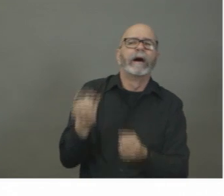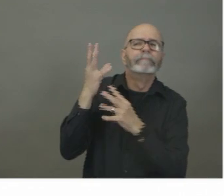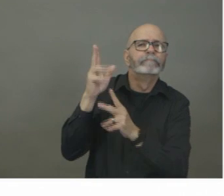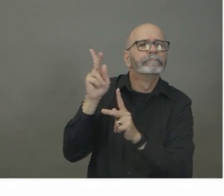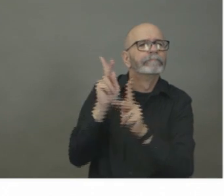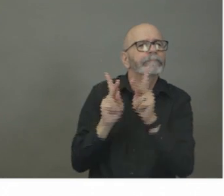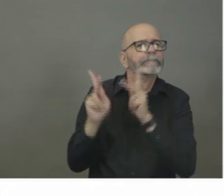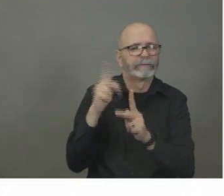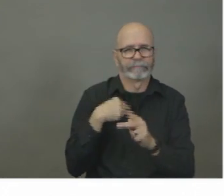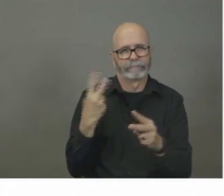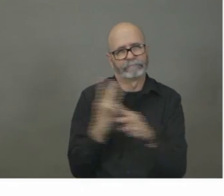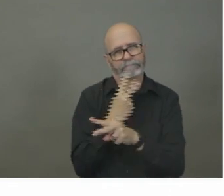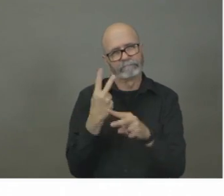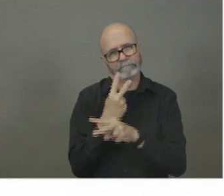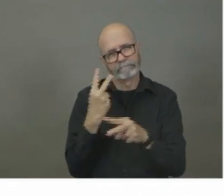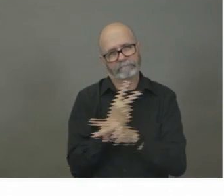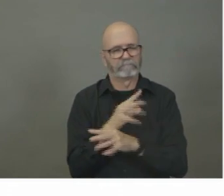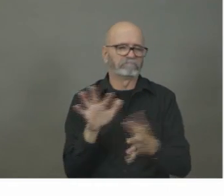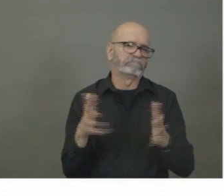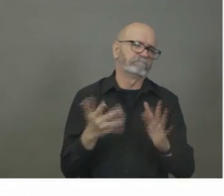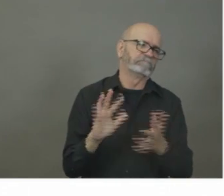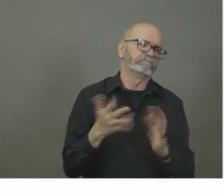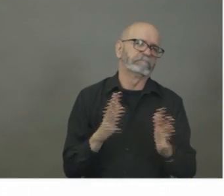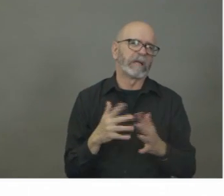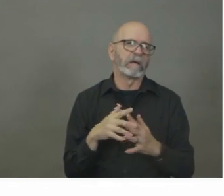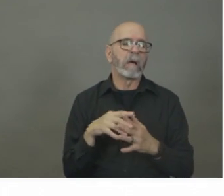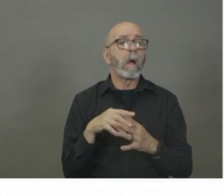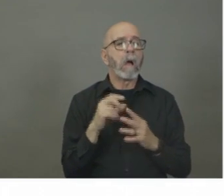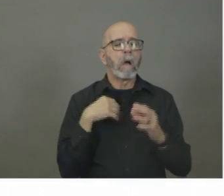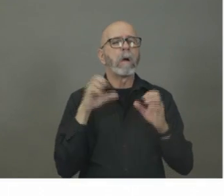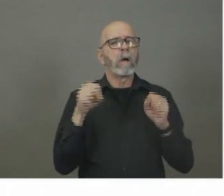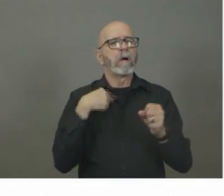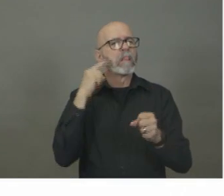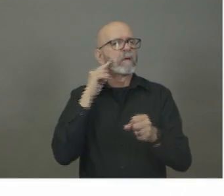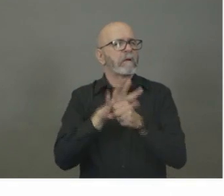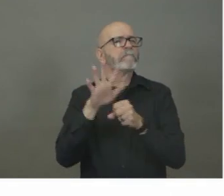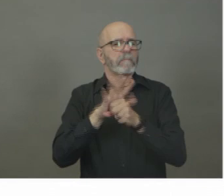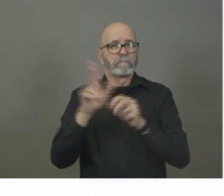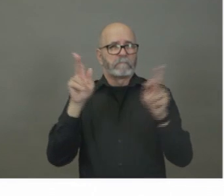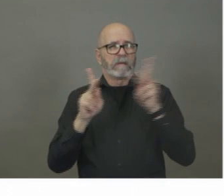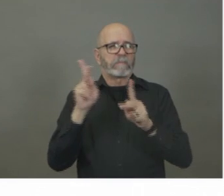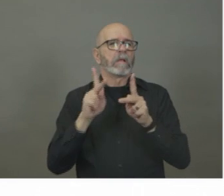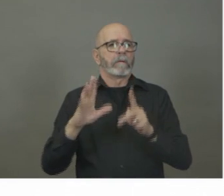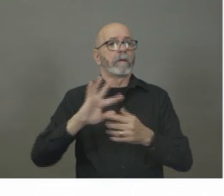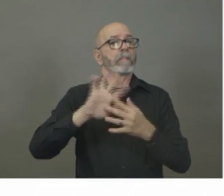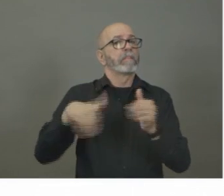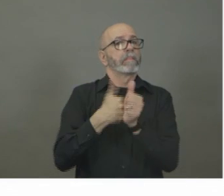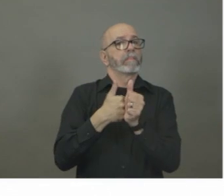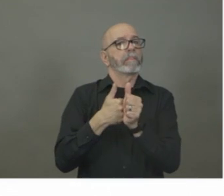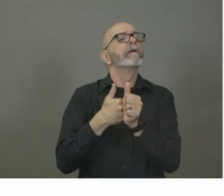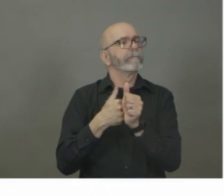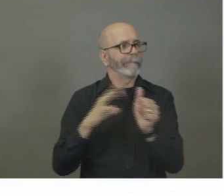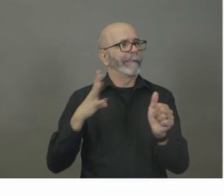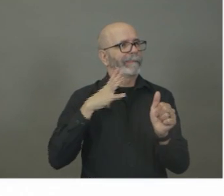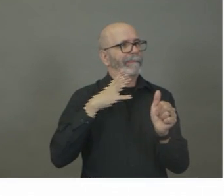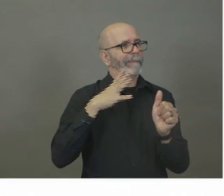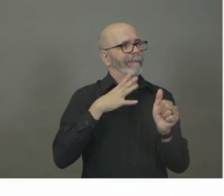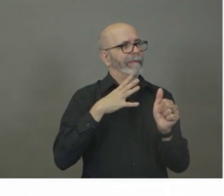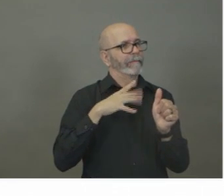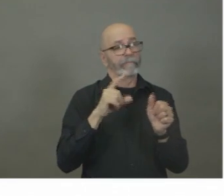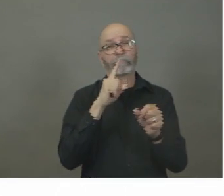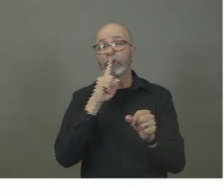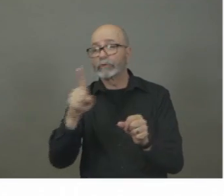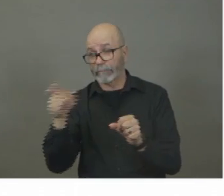we have the capacity to do this, but this is really about public health. It is about ensuring that